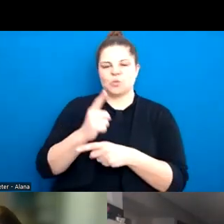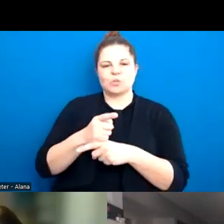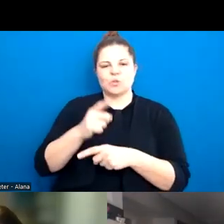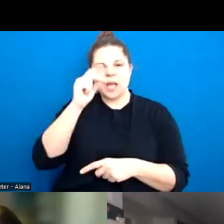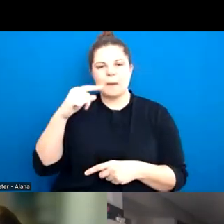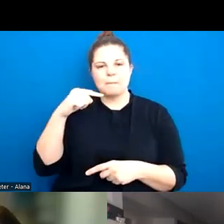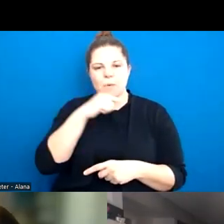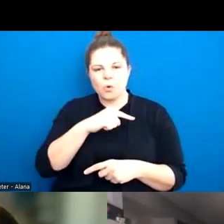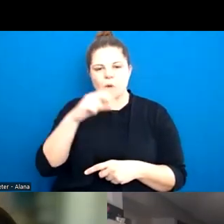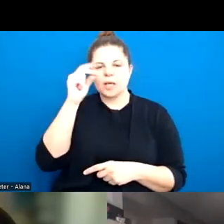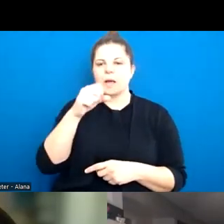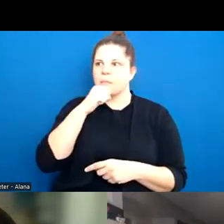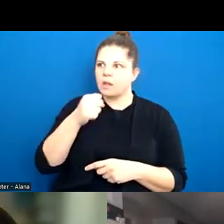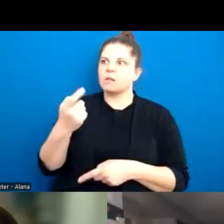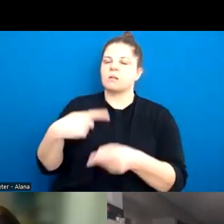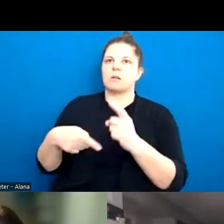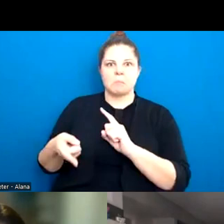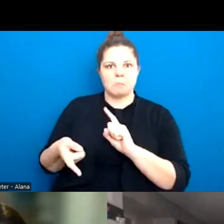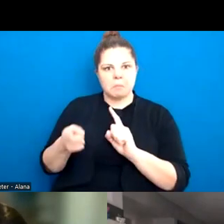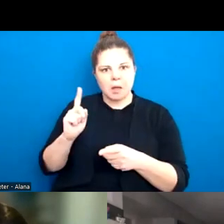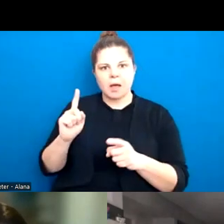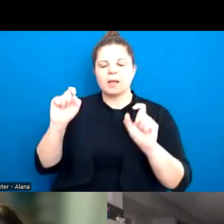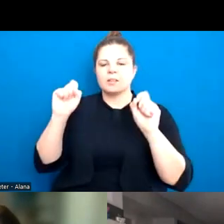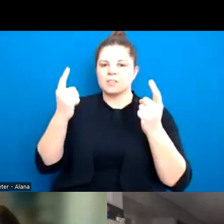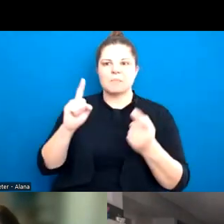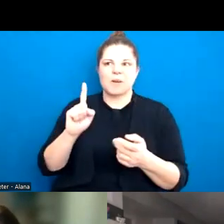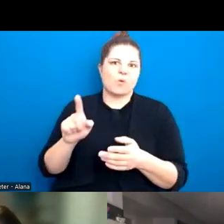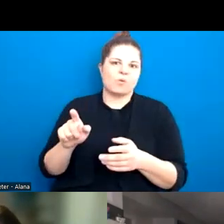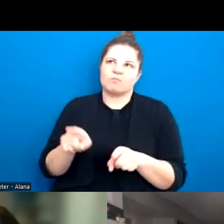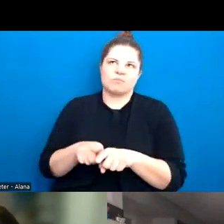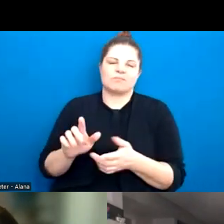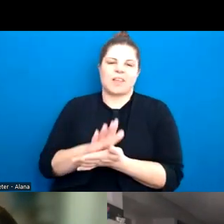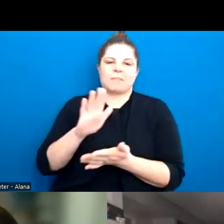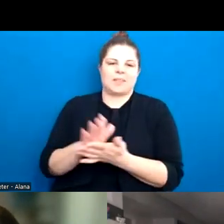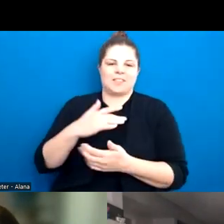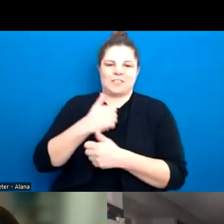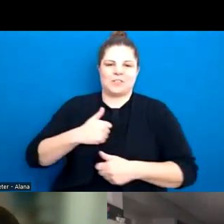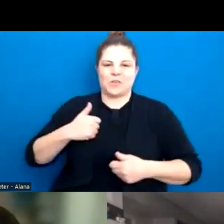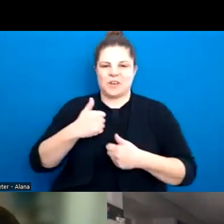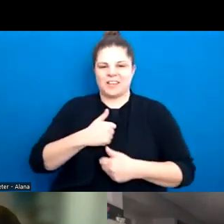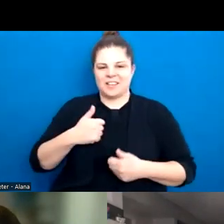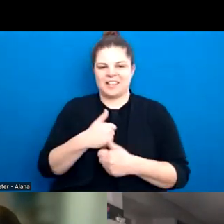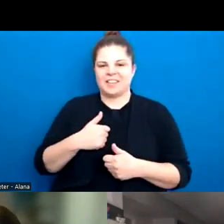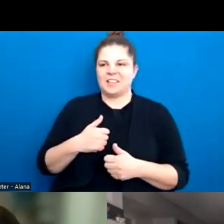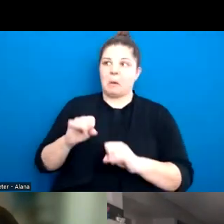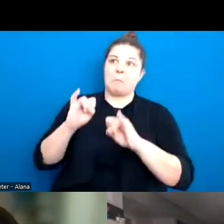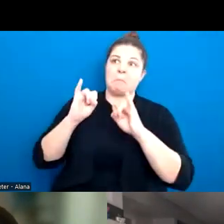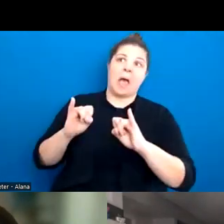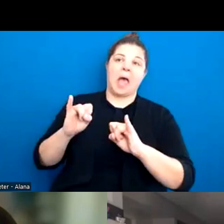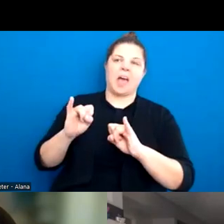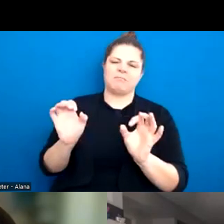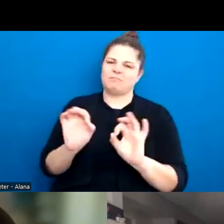which have been so illuminating and, and really quite joyful, actually, Chanel. So it's not all bad news. Um,